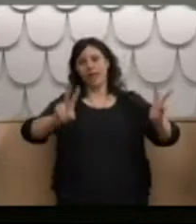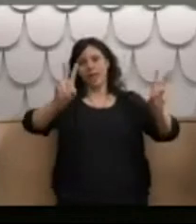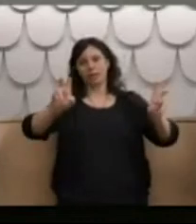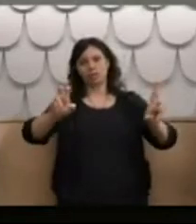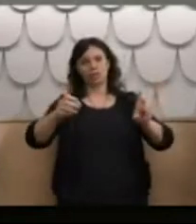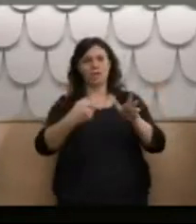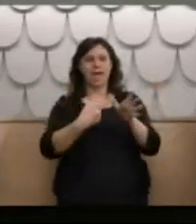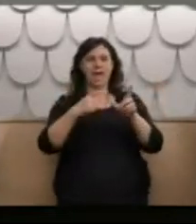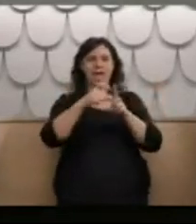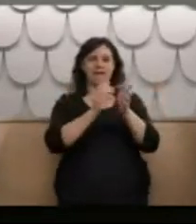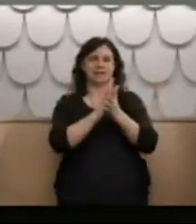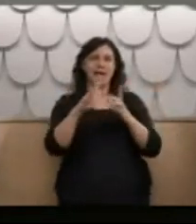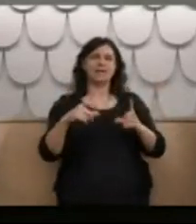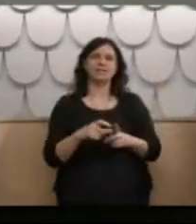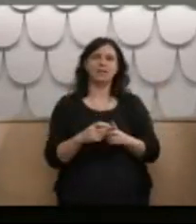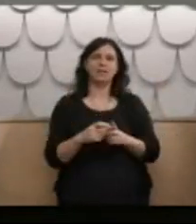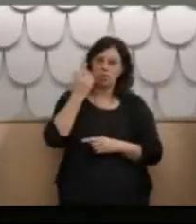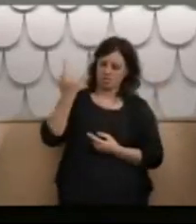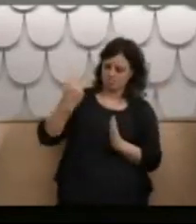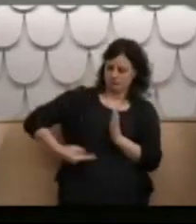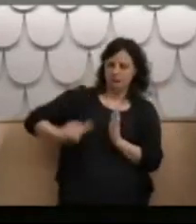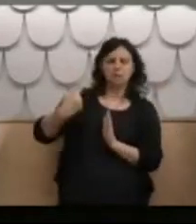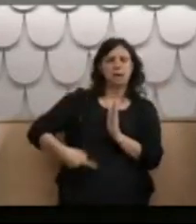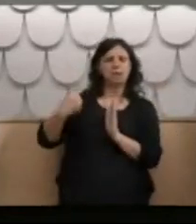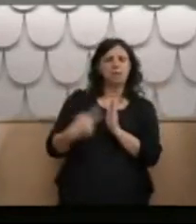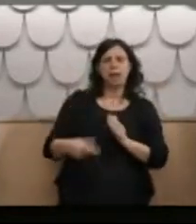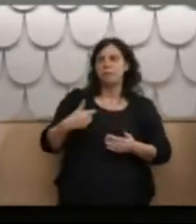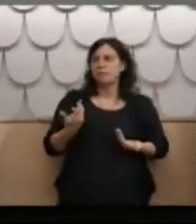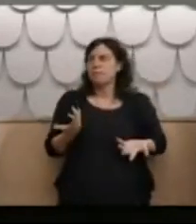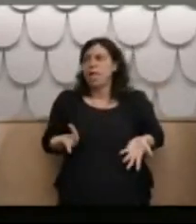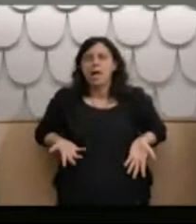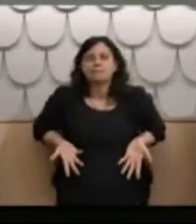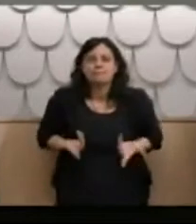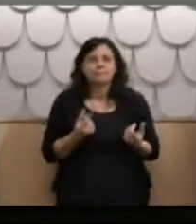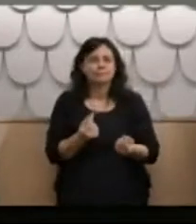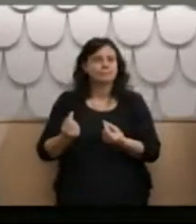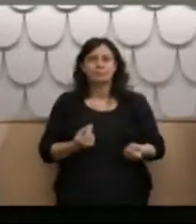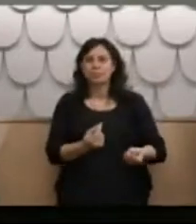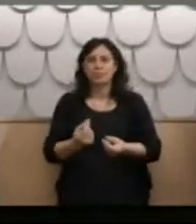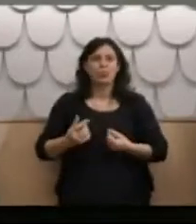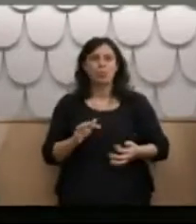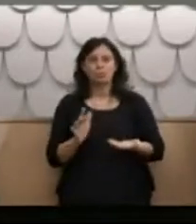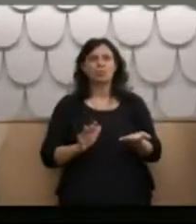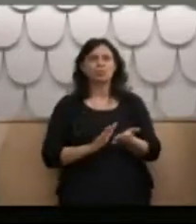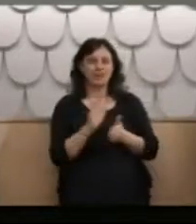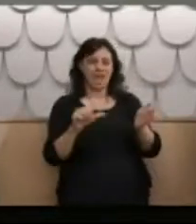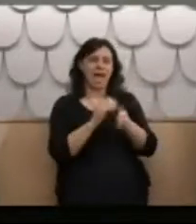I was always being punished for it, but I couldn't do anything about it, because I had a pretty hard time at school.